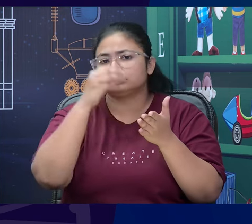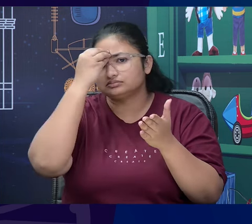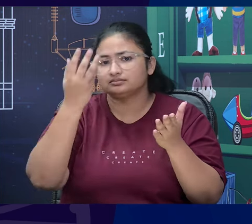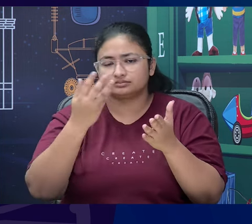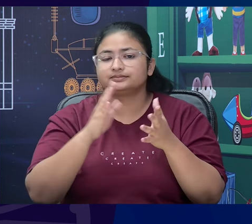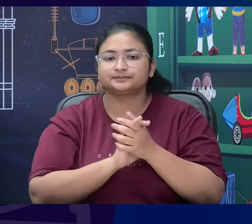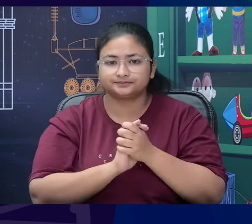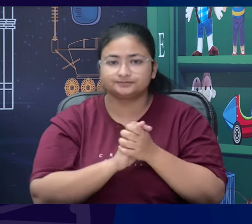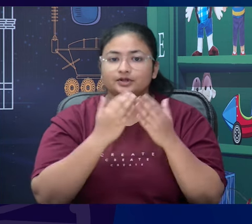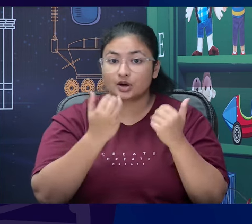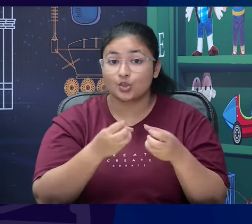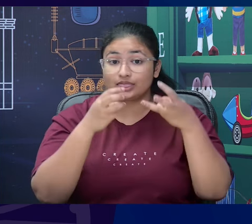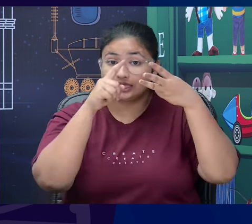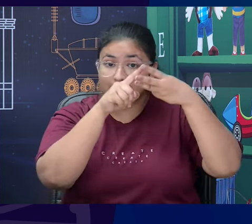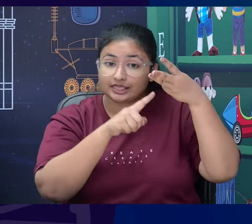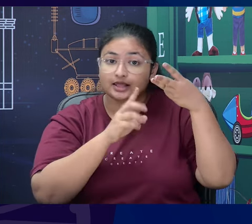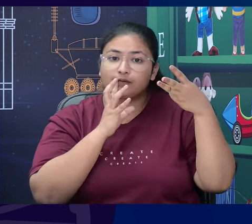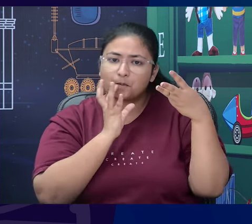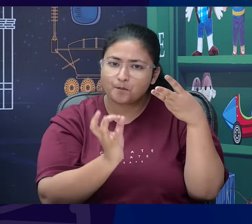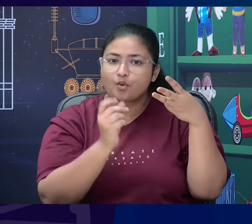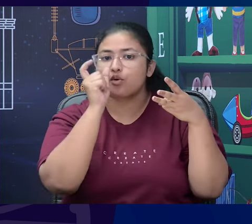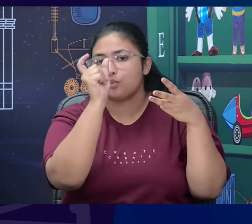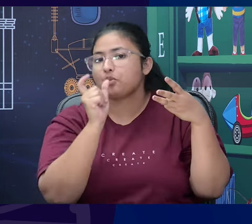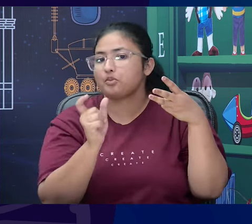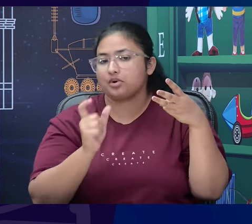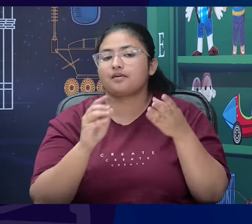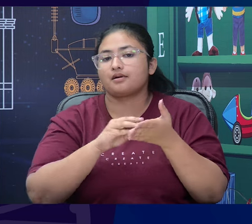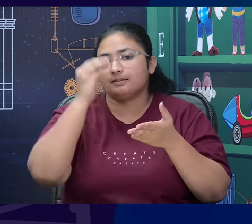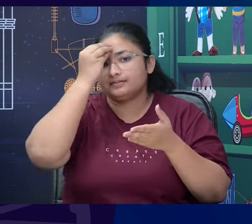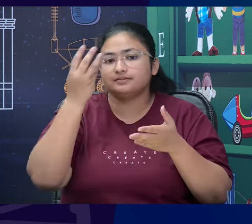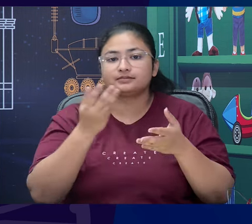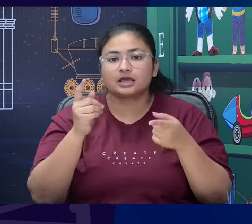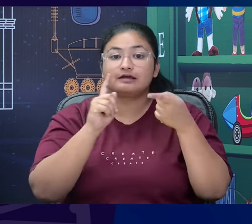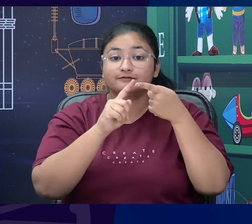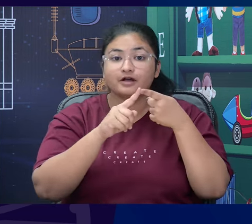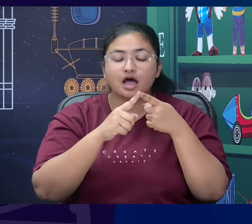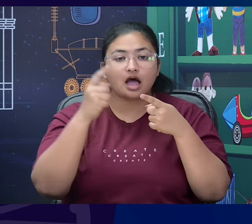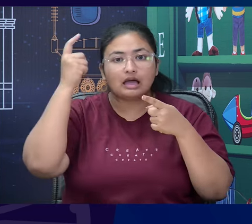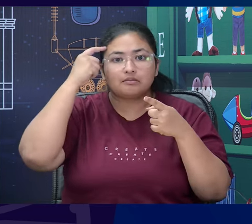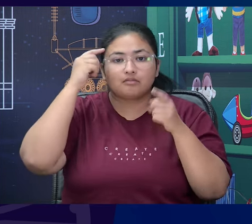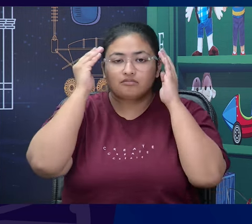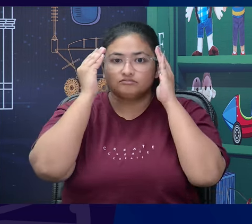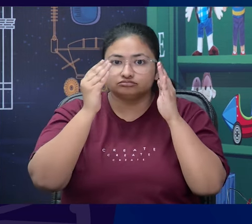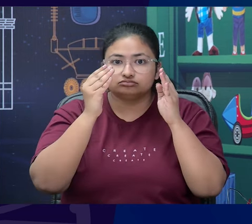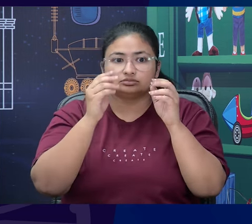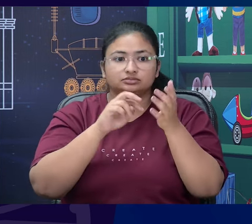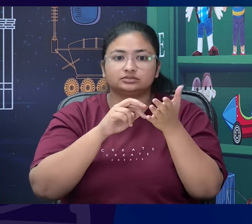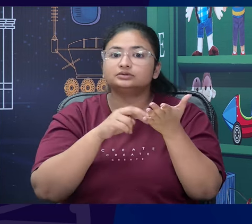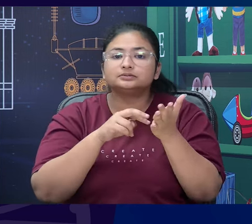three very important words that we learn from this lesson is first one is presence of mind. And